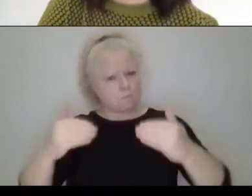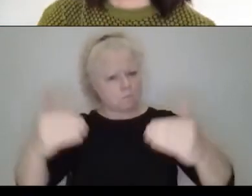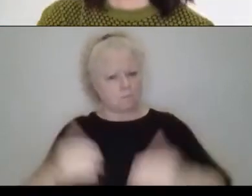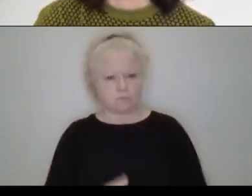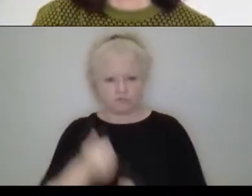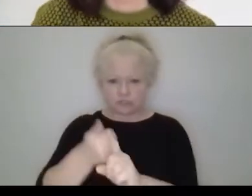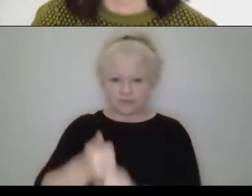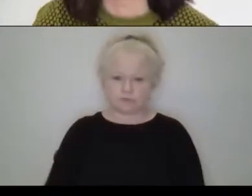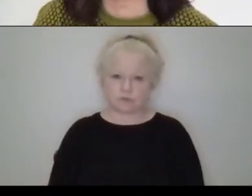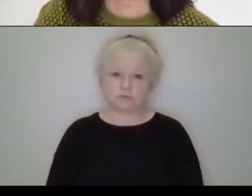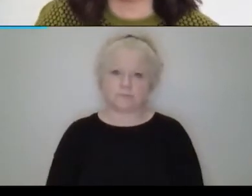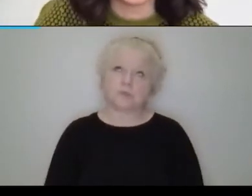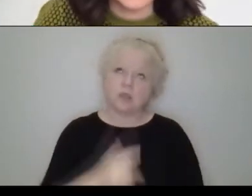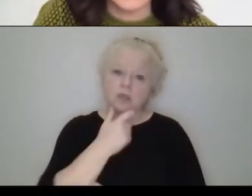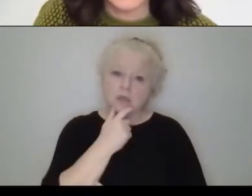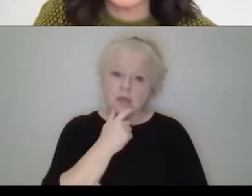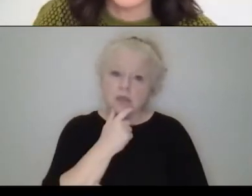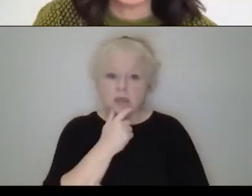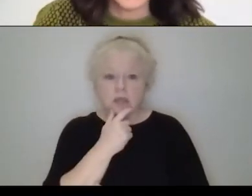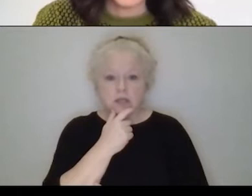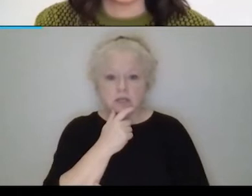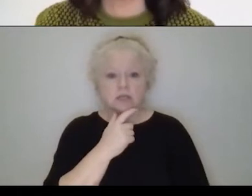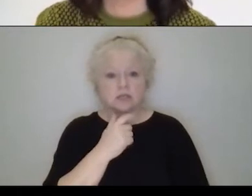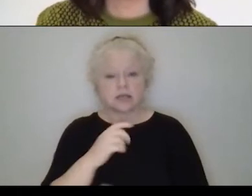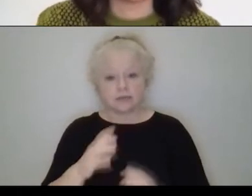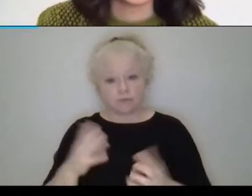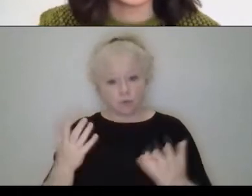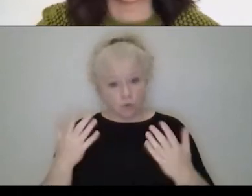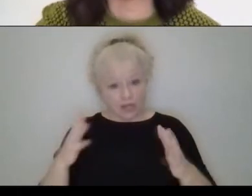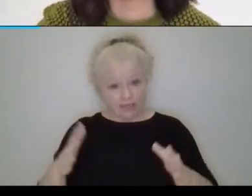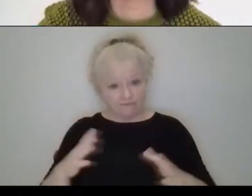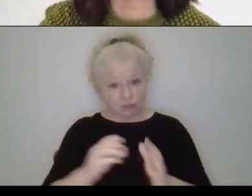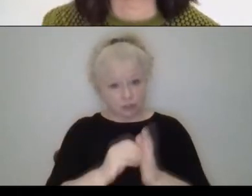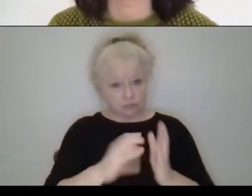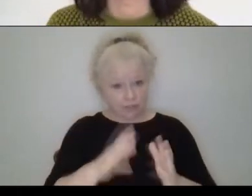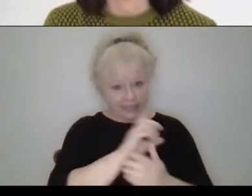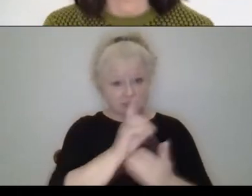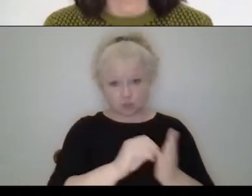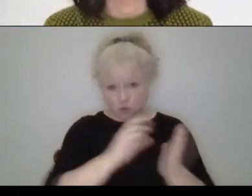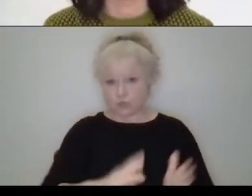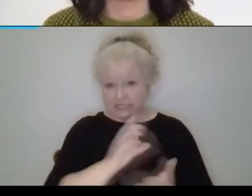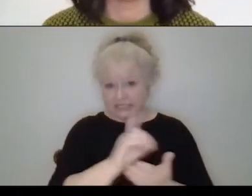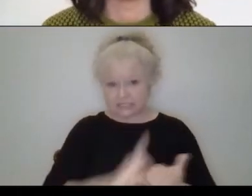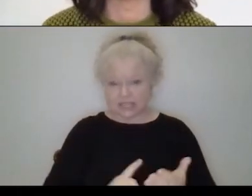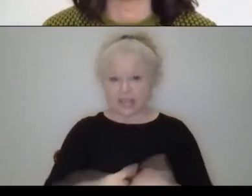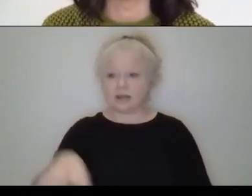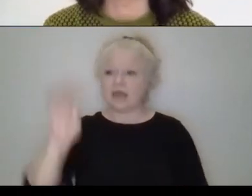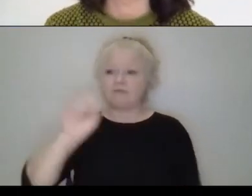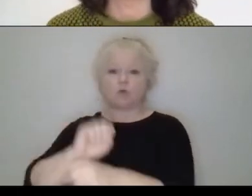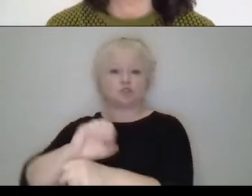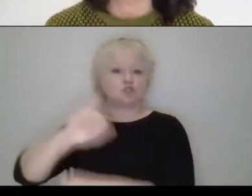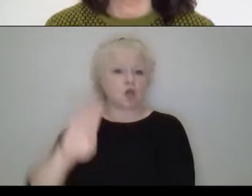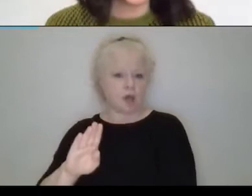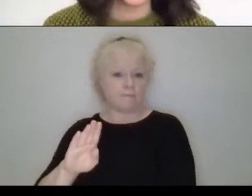Well, rather, uh, after I finished my studies on textile design, I, I found a job at one